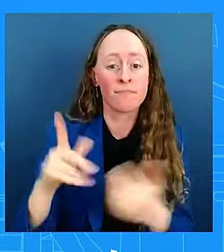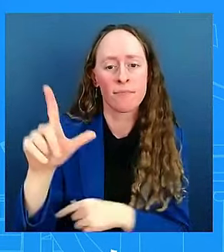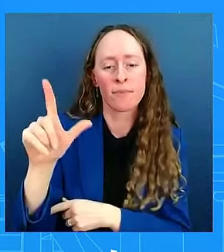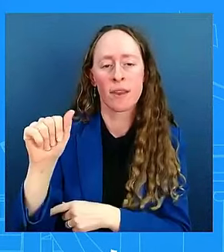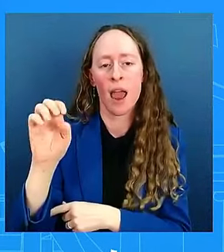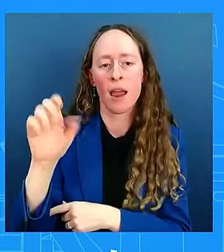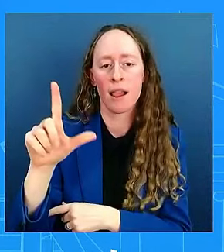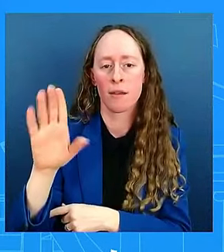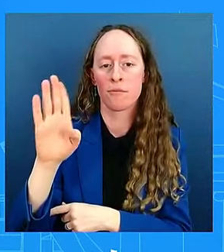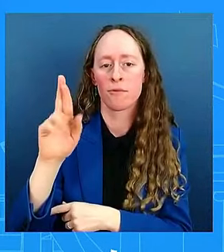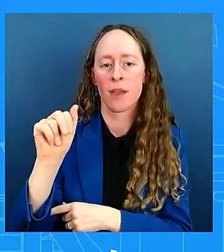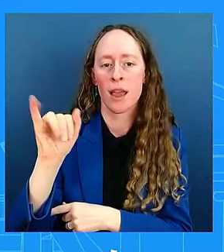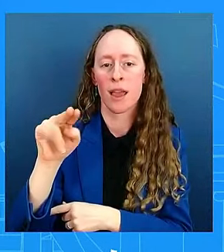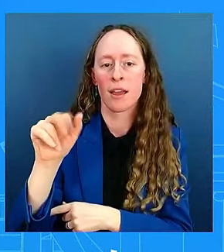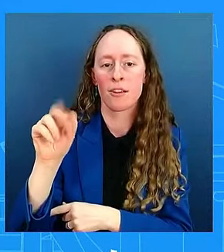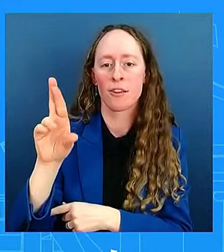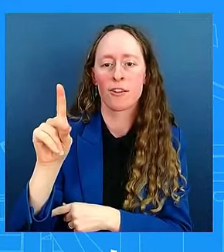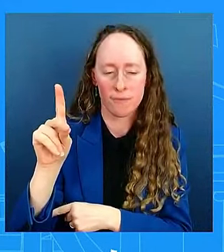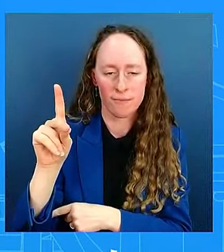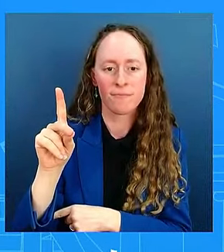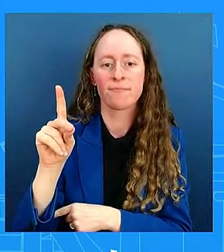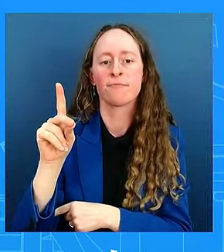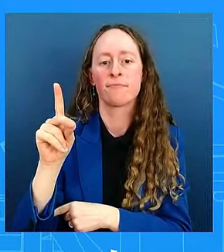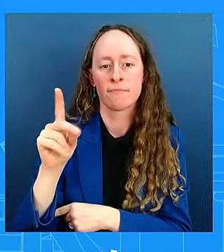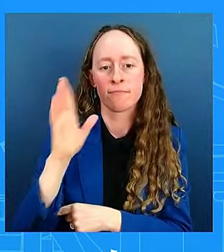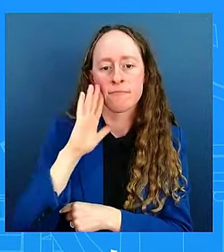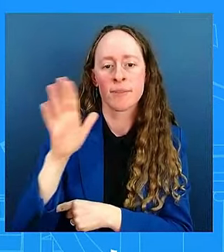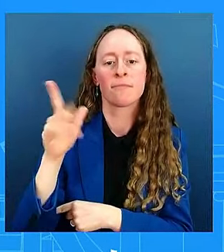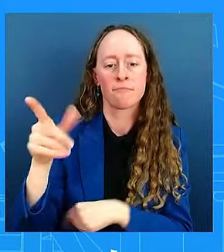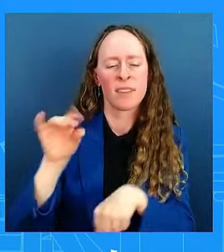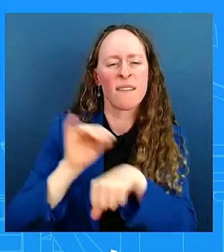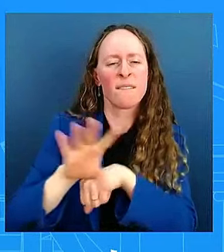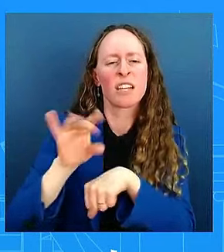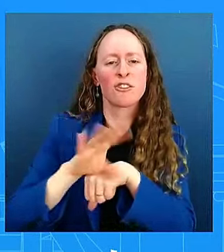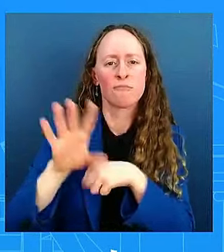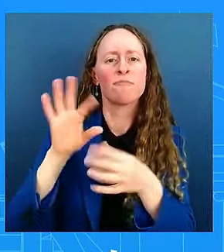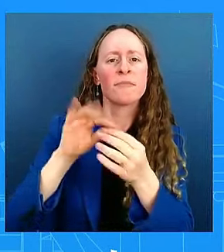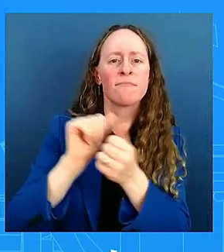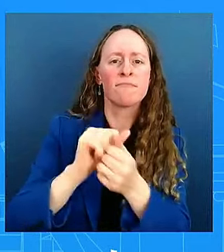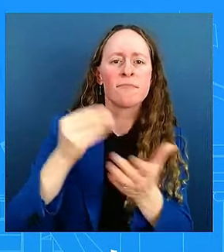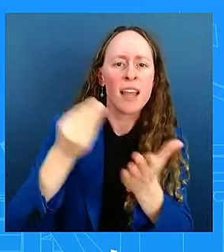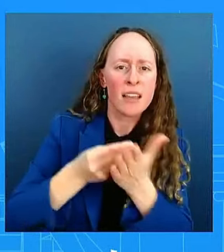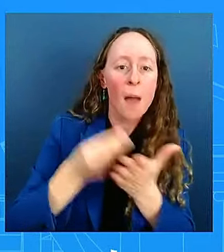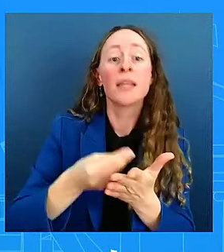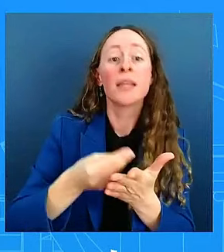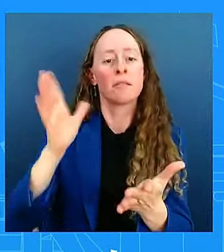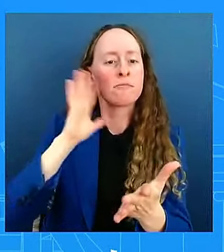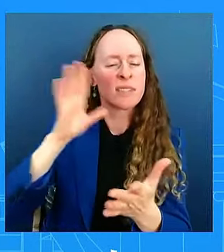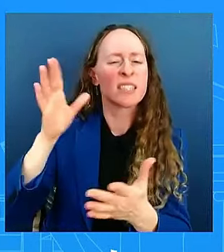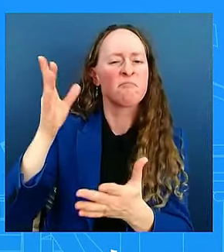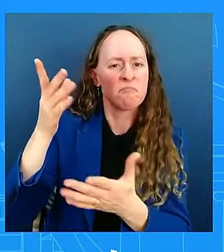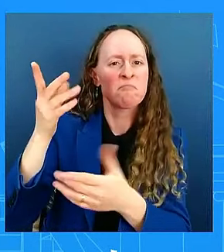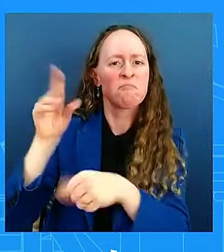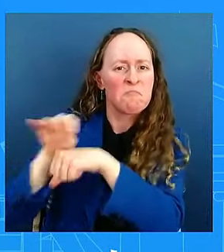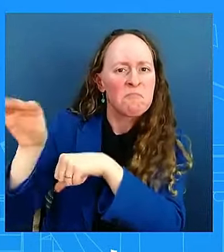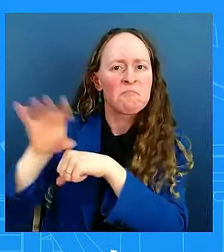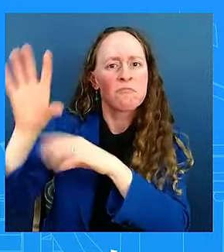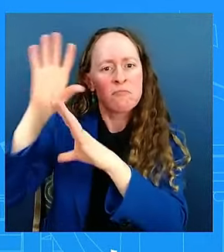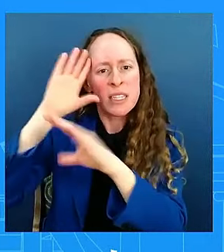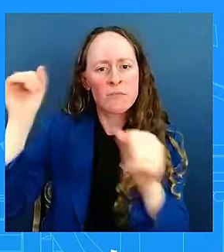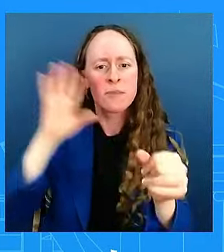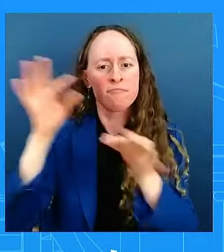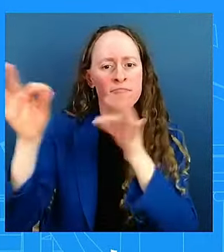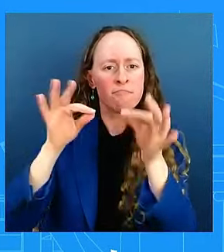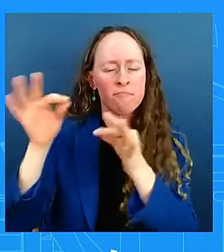our national economic advisor to the President. She's going to provide more information on how the President helped reopen our ports,